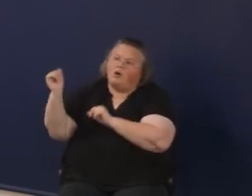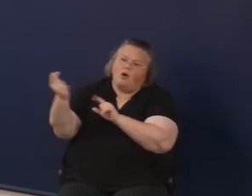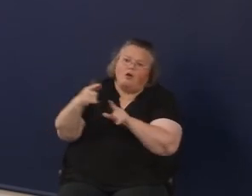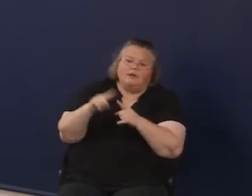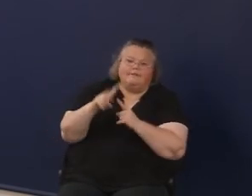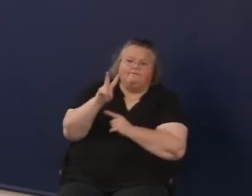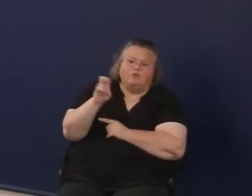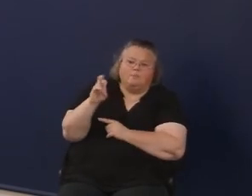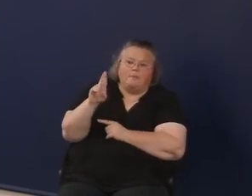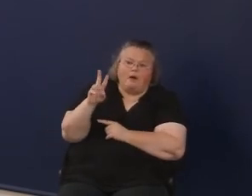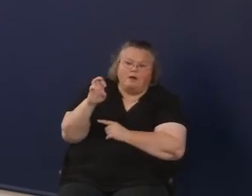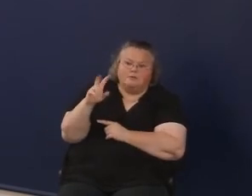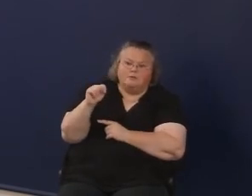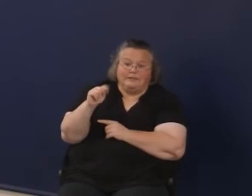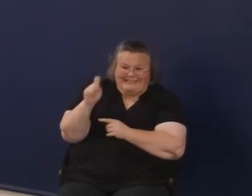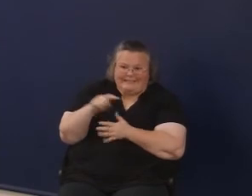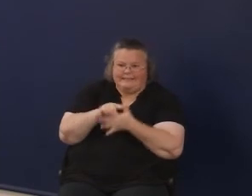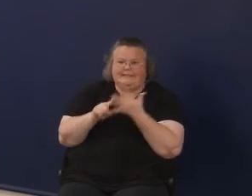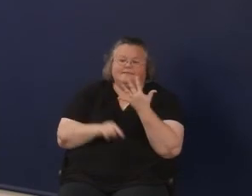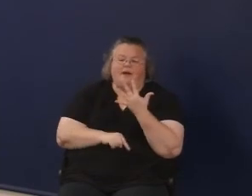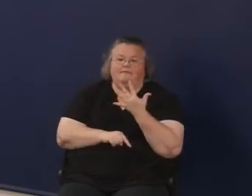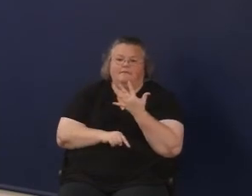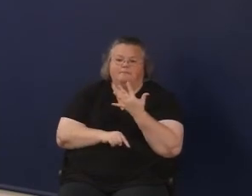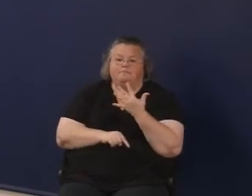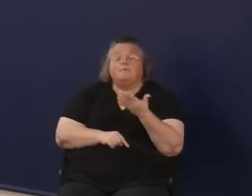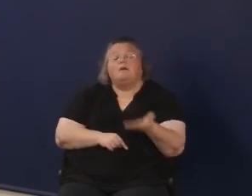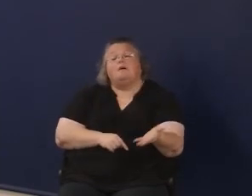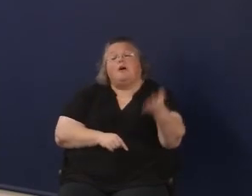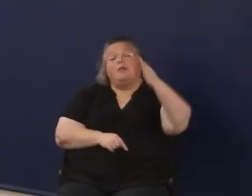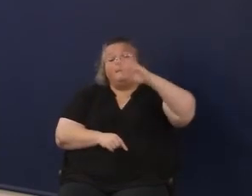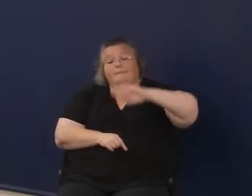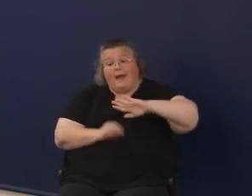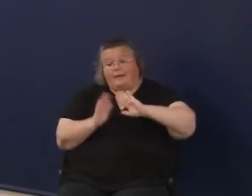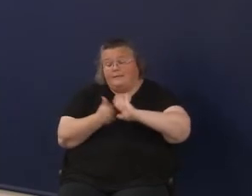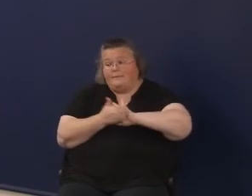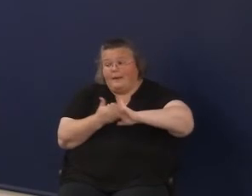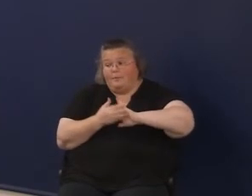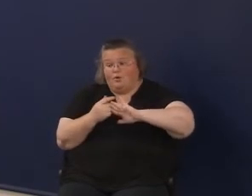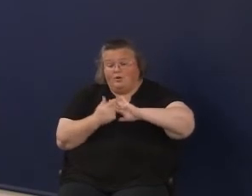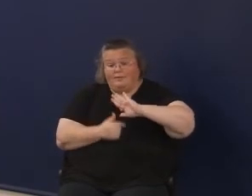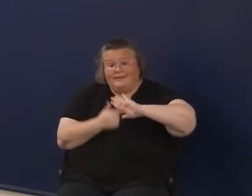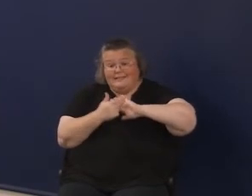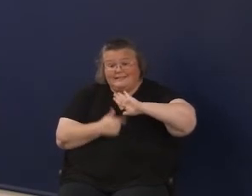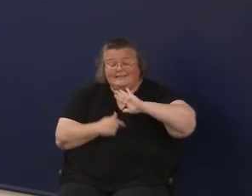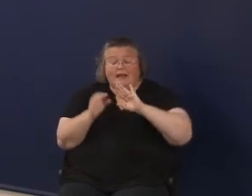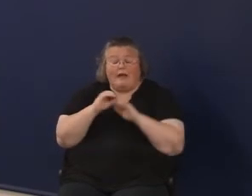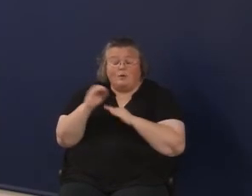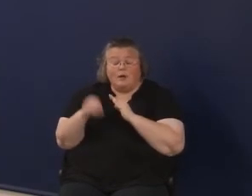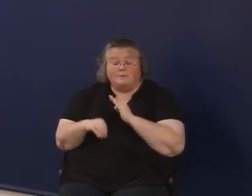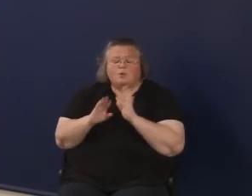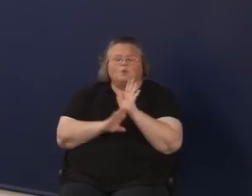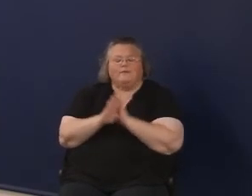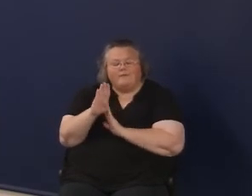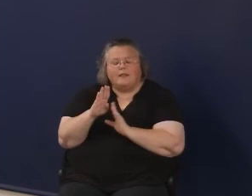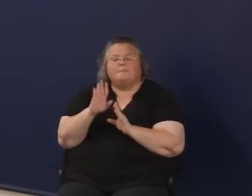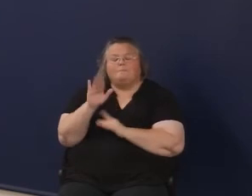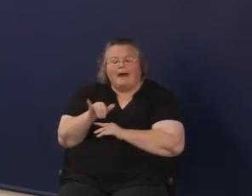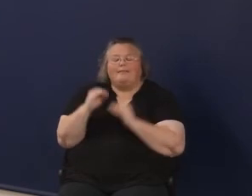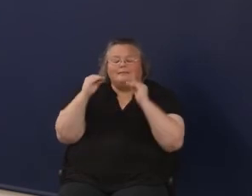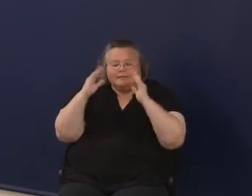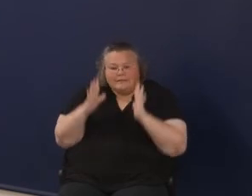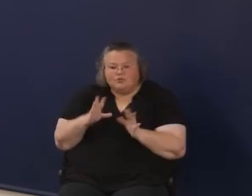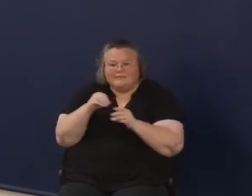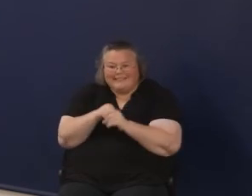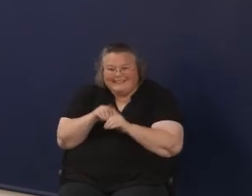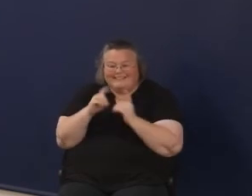to your point, Ms. Blatt, these outcomes were developed by teachers in the districts that